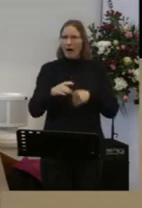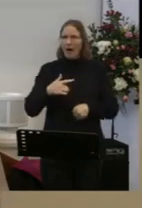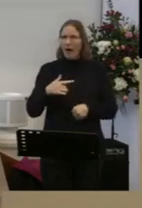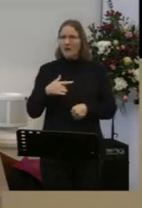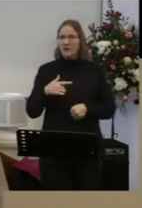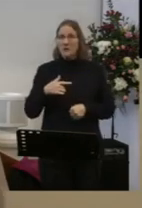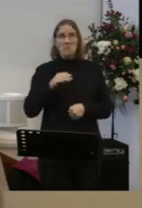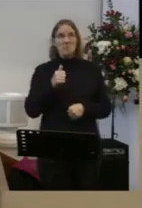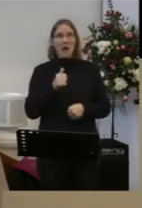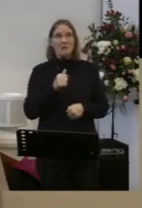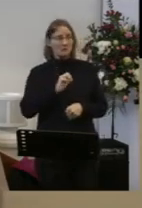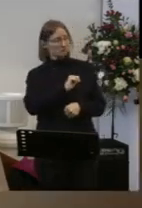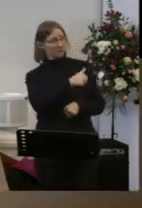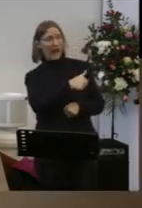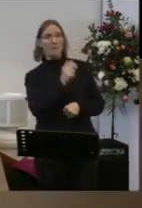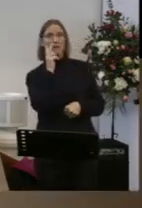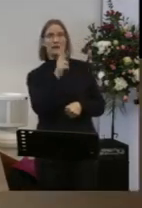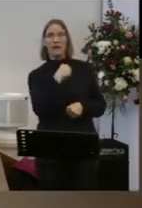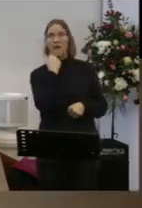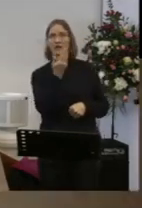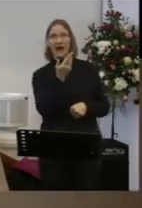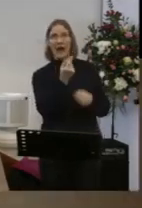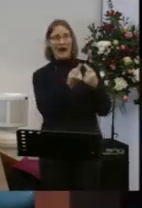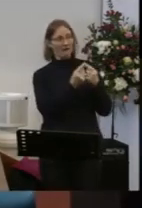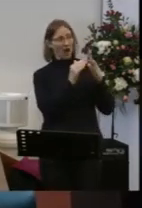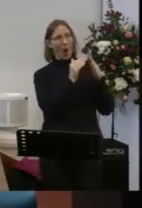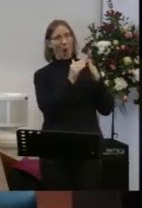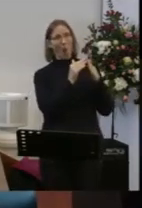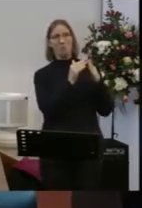That neighbour we pass by everyday outside our homes